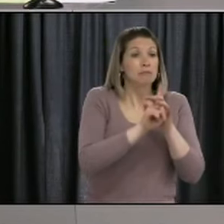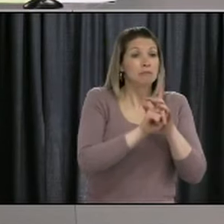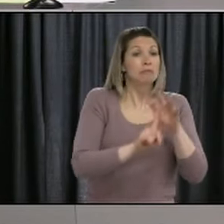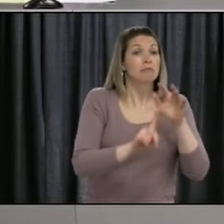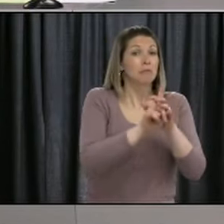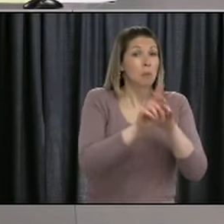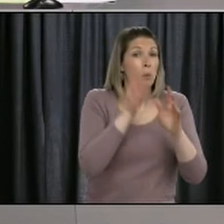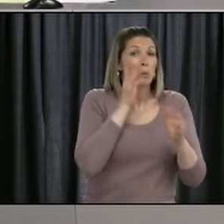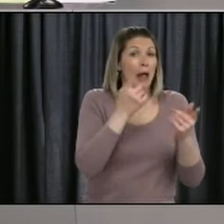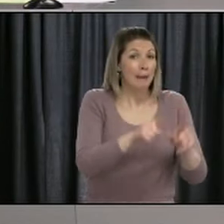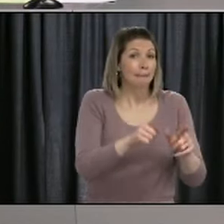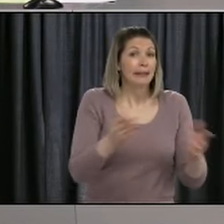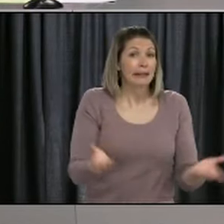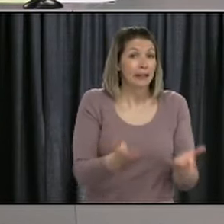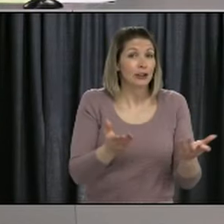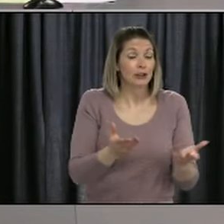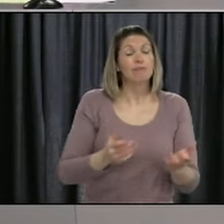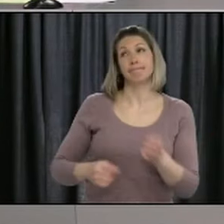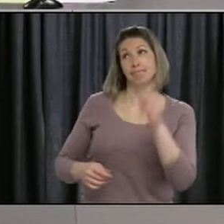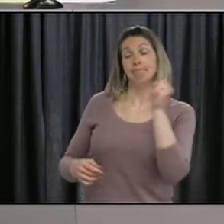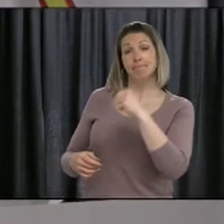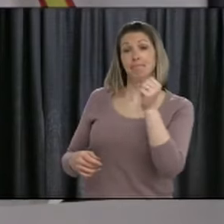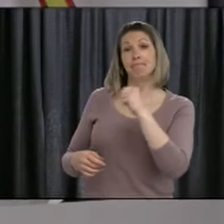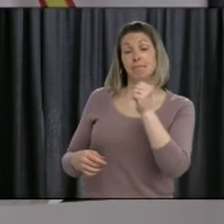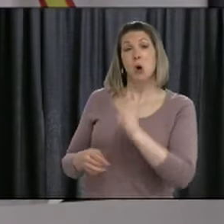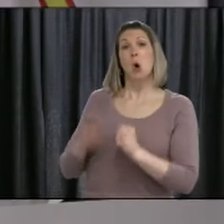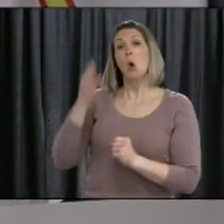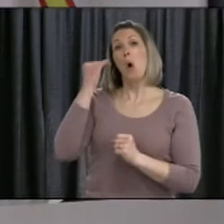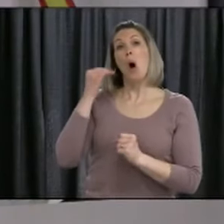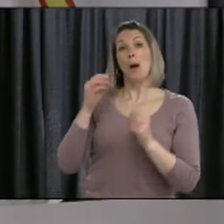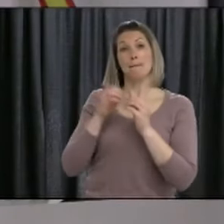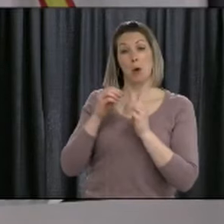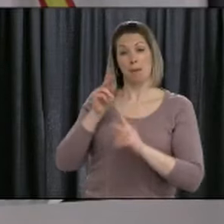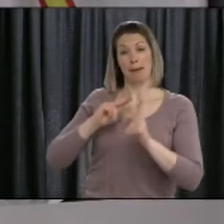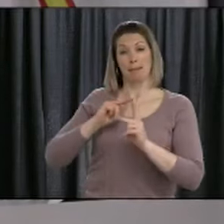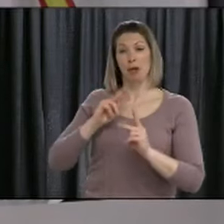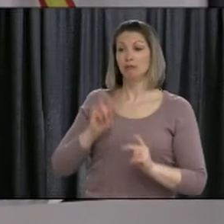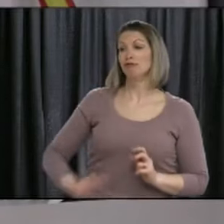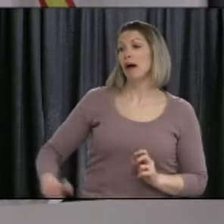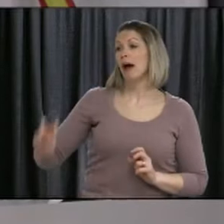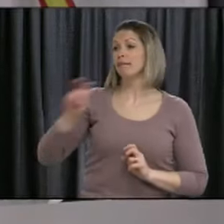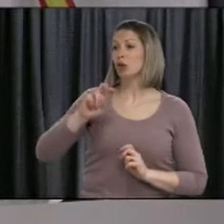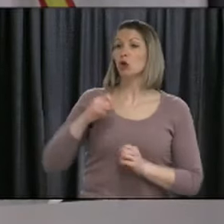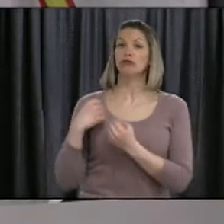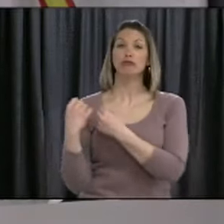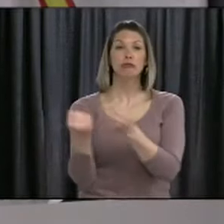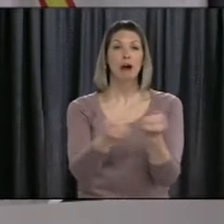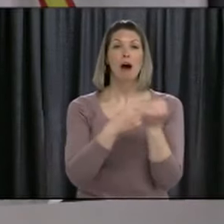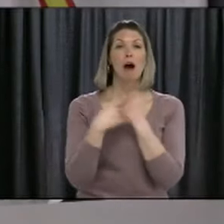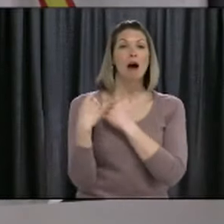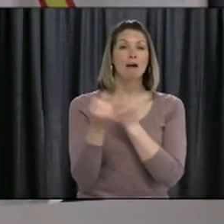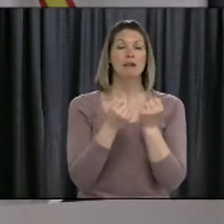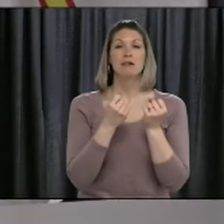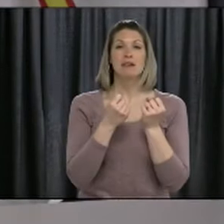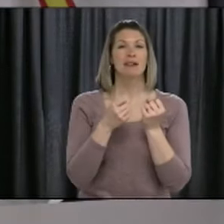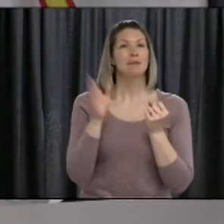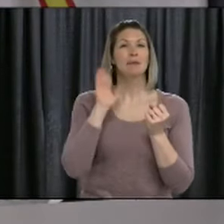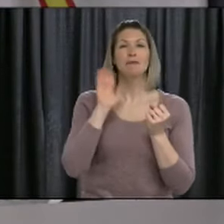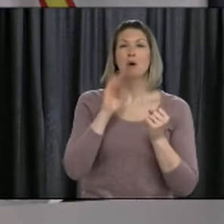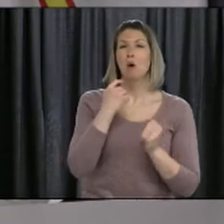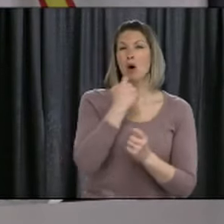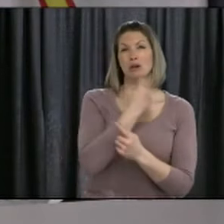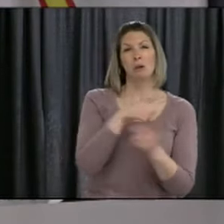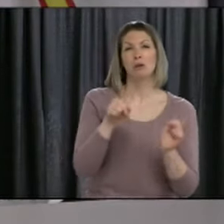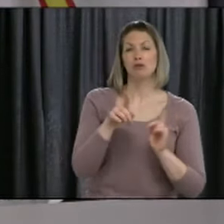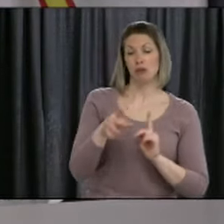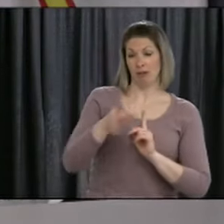that we will see increased cases as people move around more, and as we've said many times, you know, as you move, the virus moves. So as